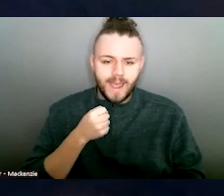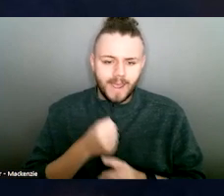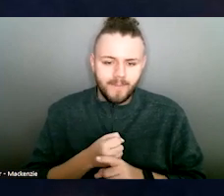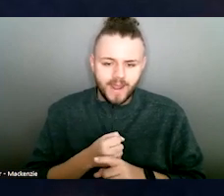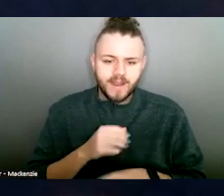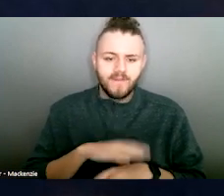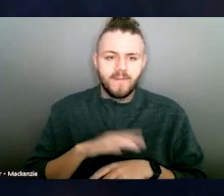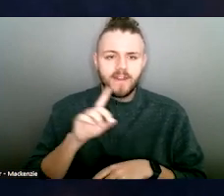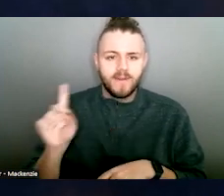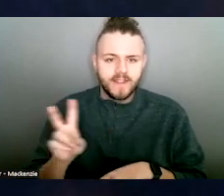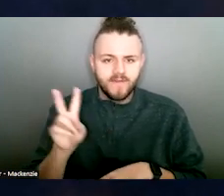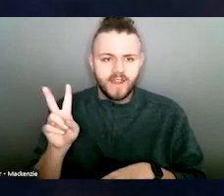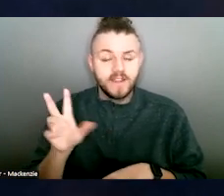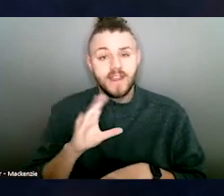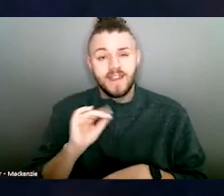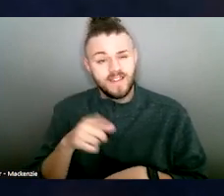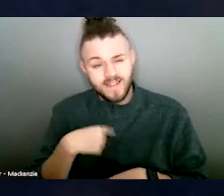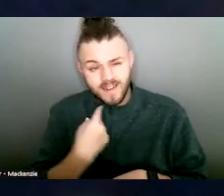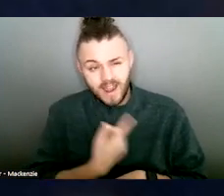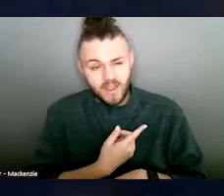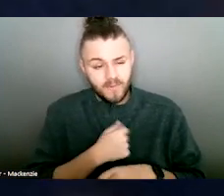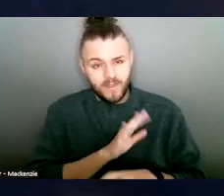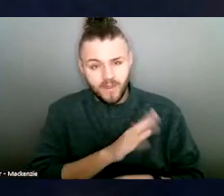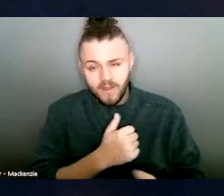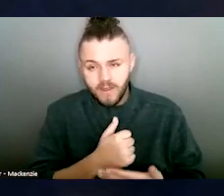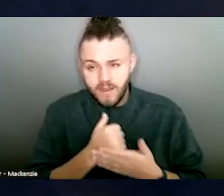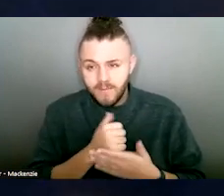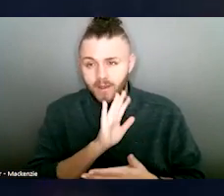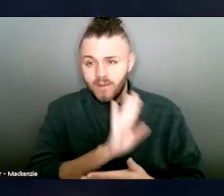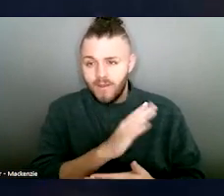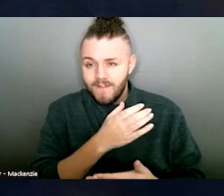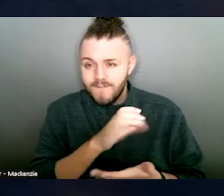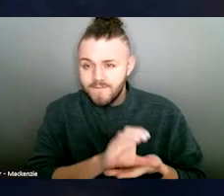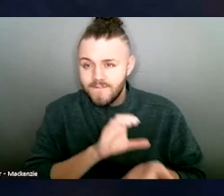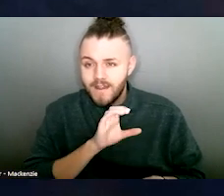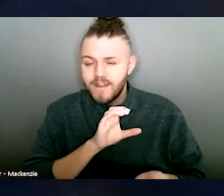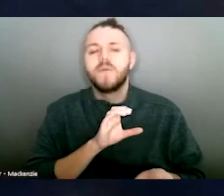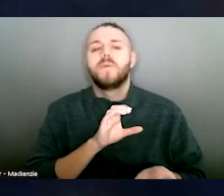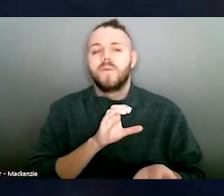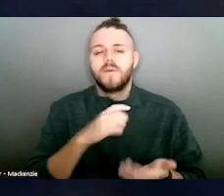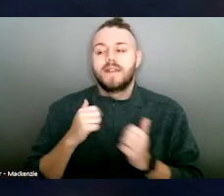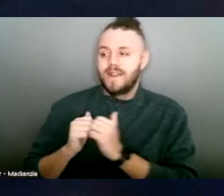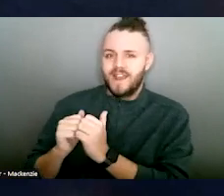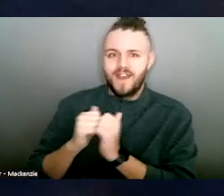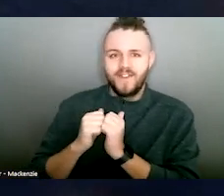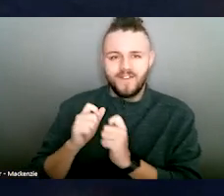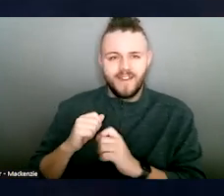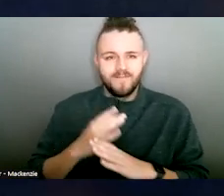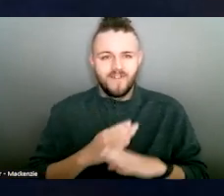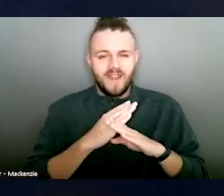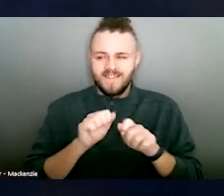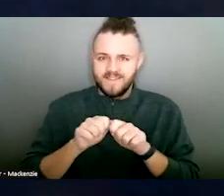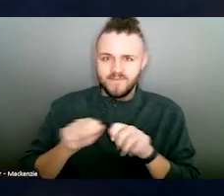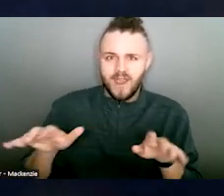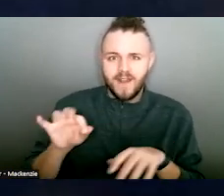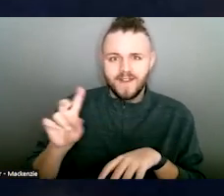and tell them that with their help and funding, together, we can all prevent the spread of domestic violence